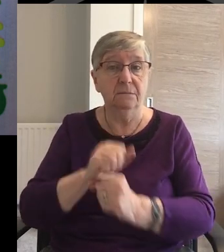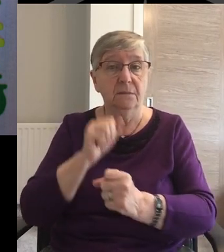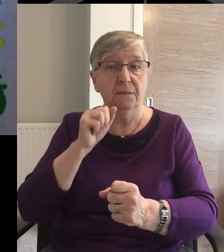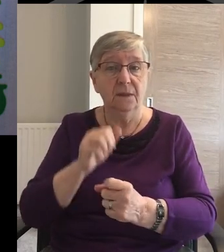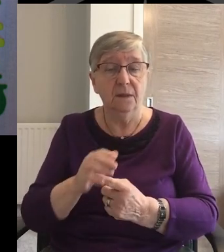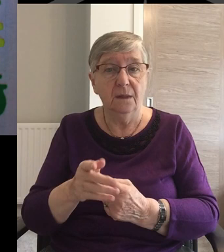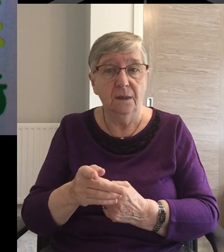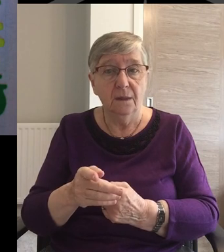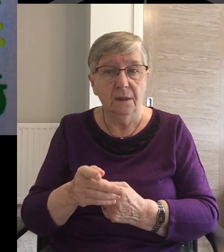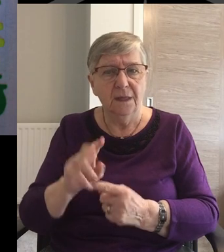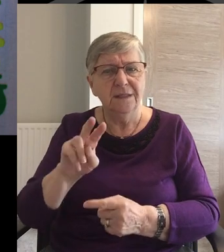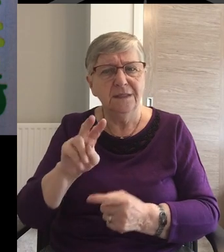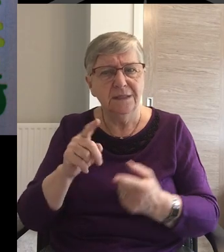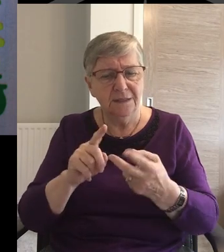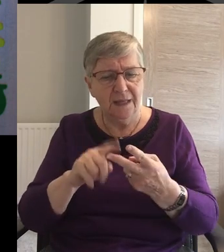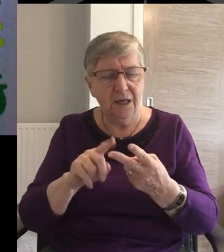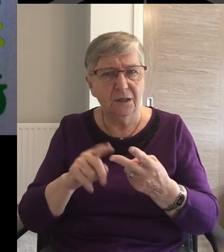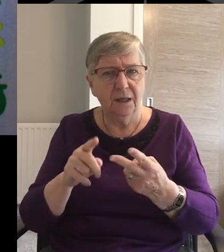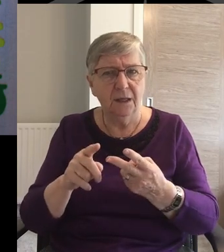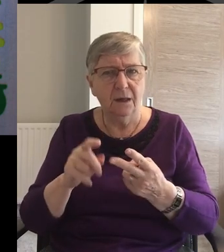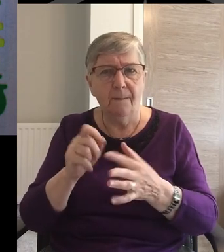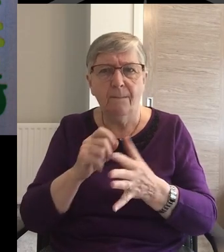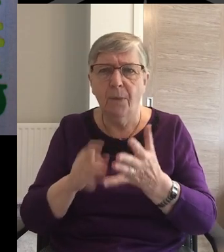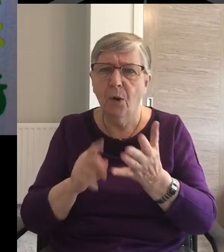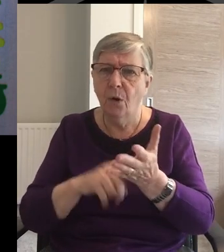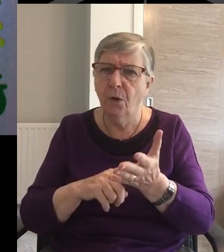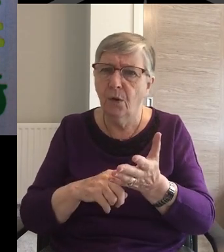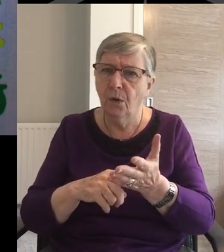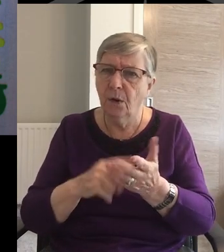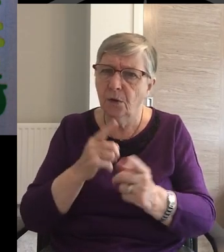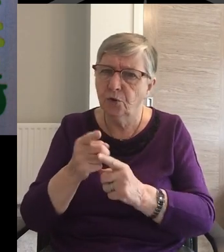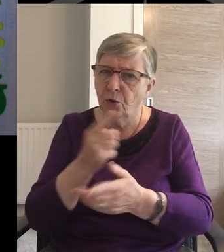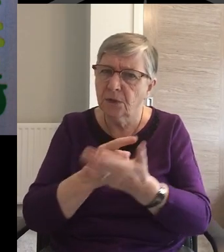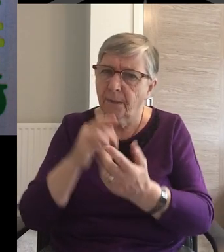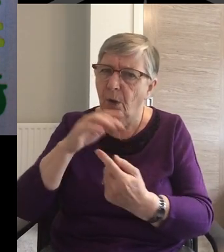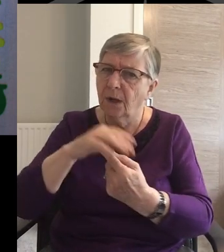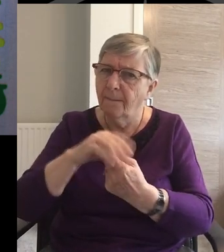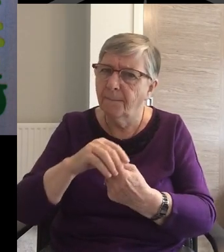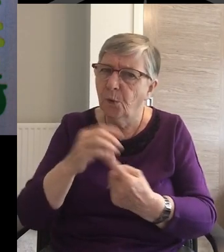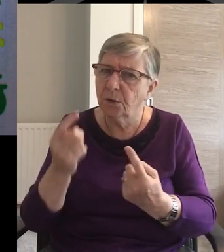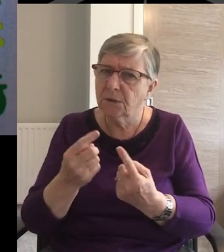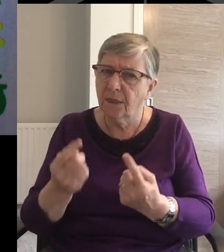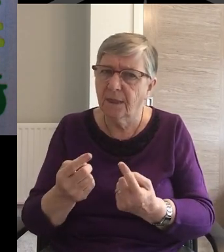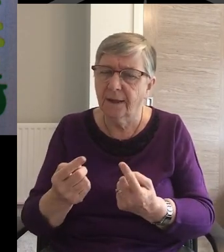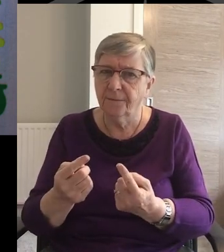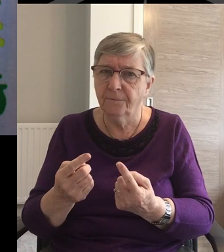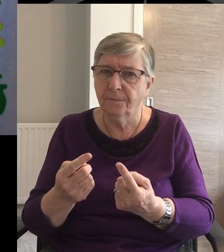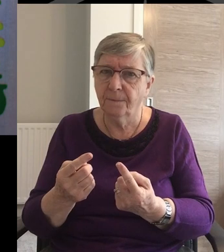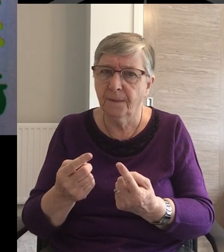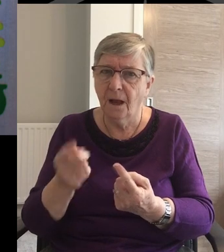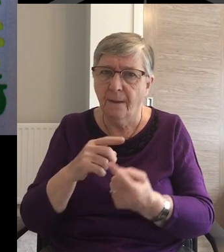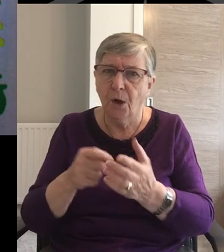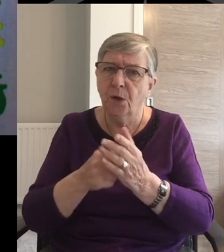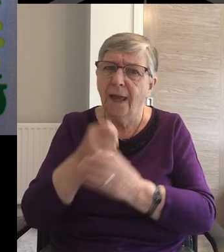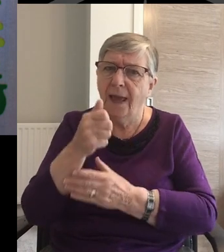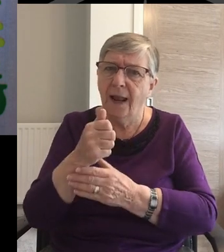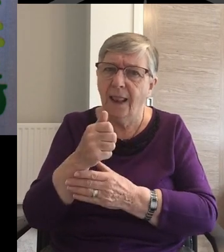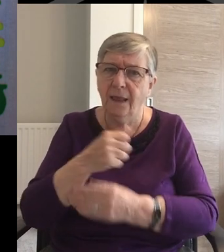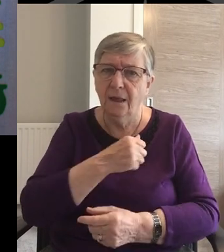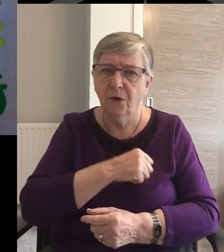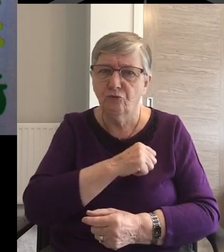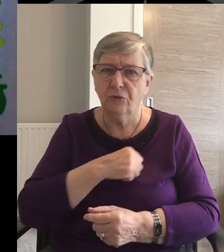Secondly Paul raises an important point About the early And not so early Christian church